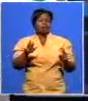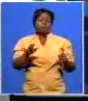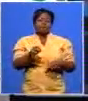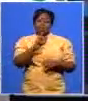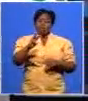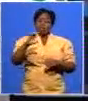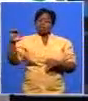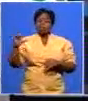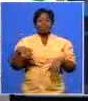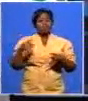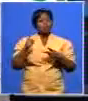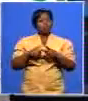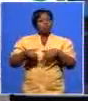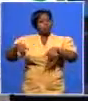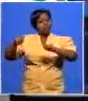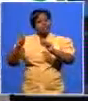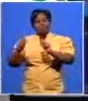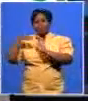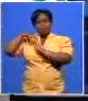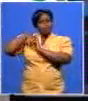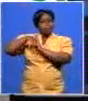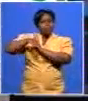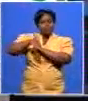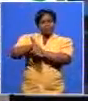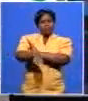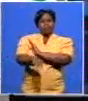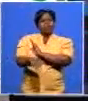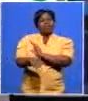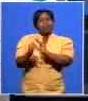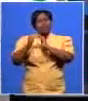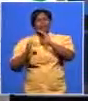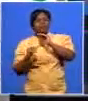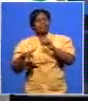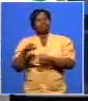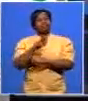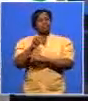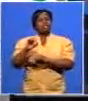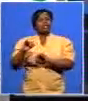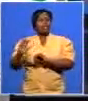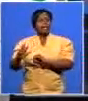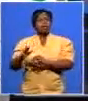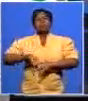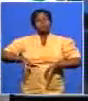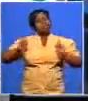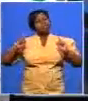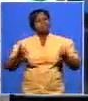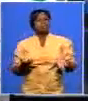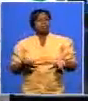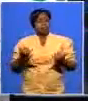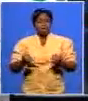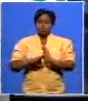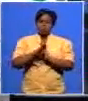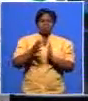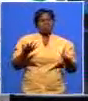cape and in the city of cape town we have not declined further than we did in 2009 and to us it means when we said after